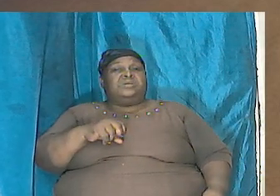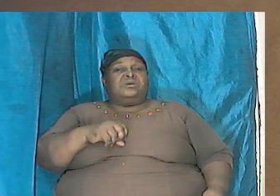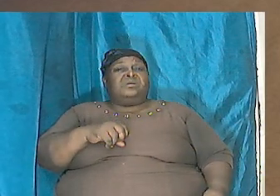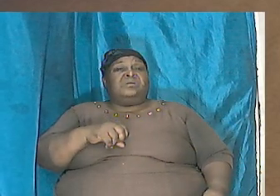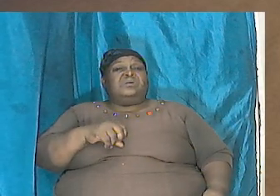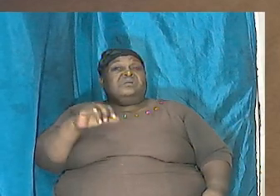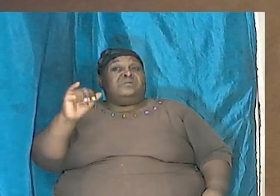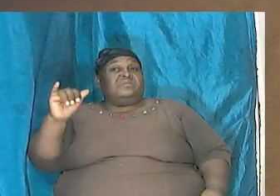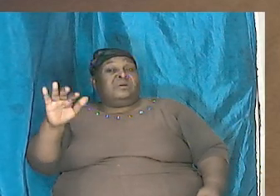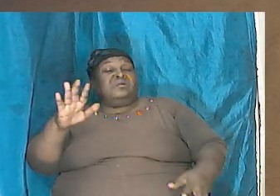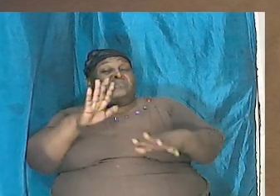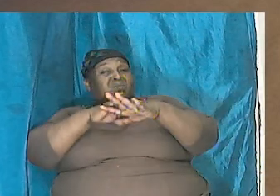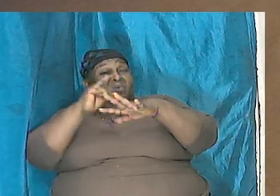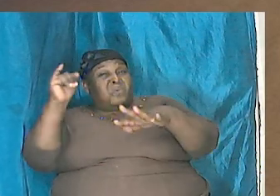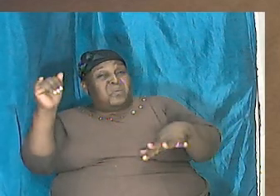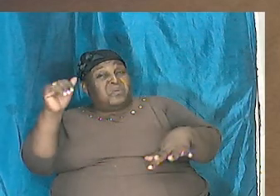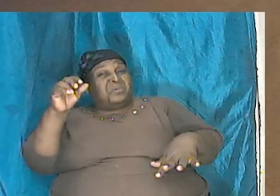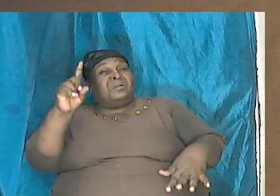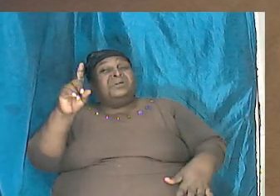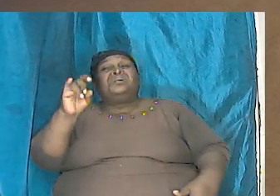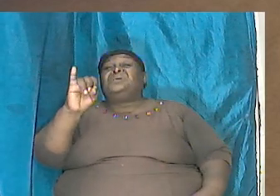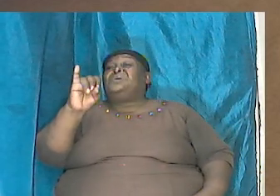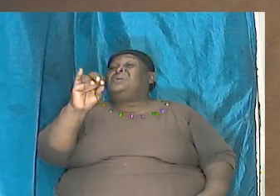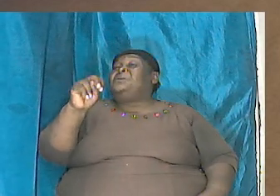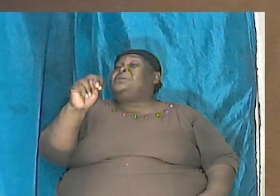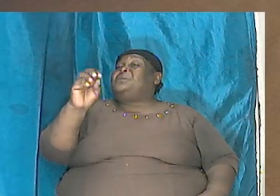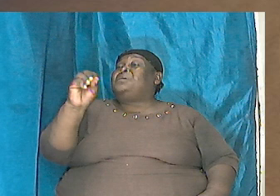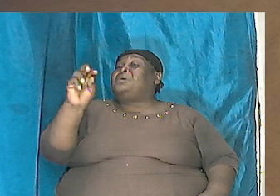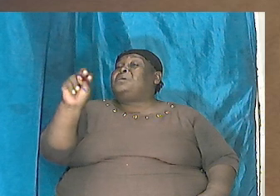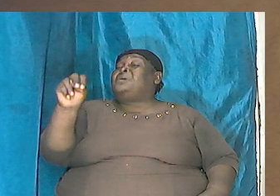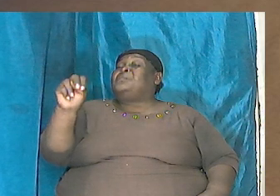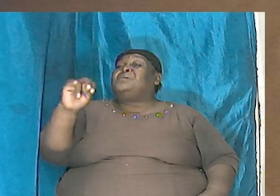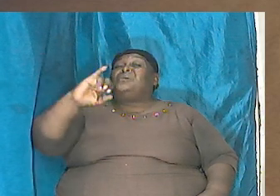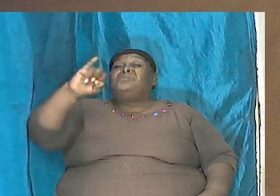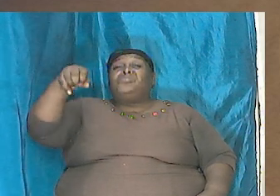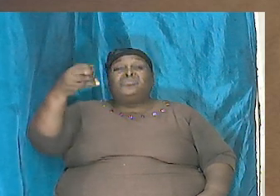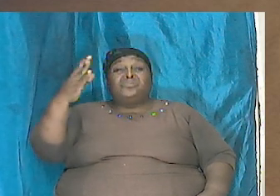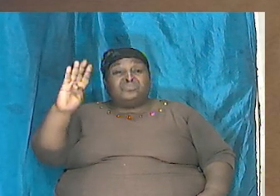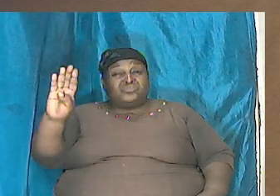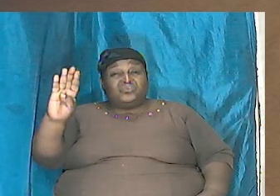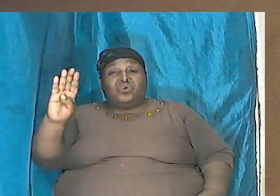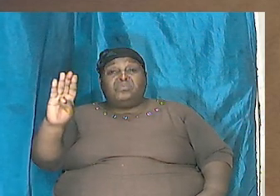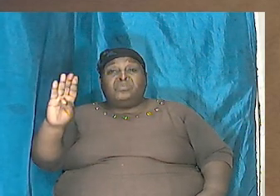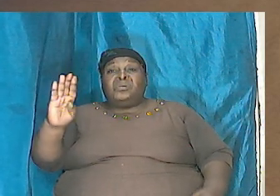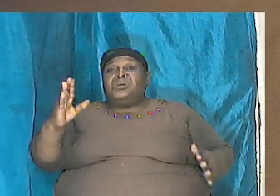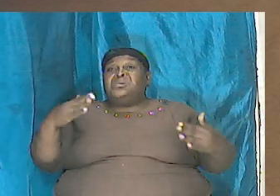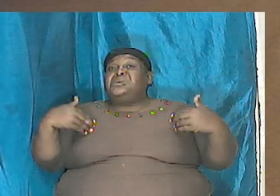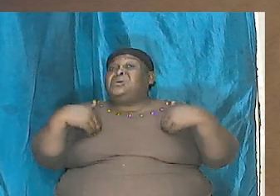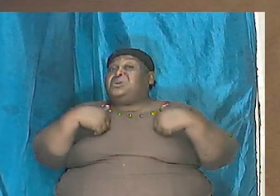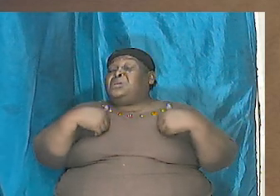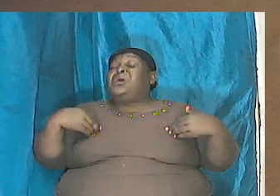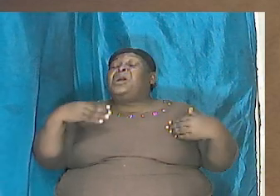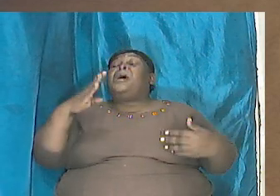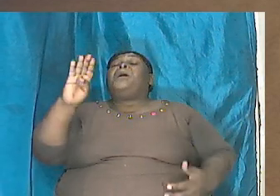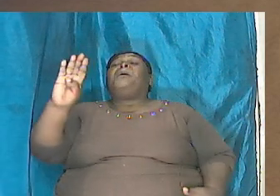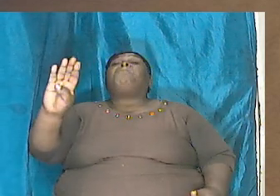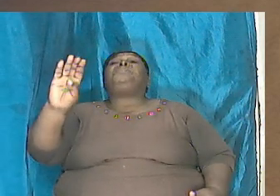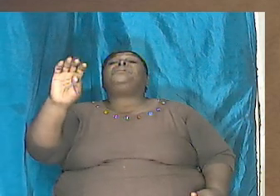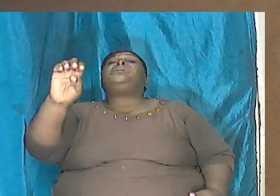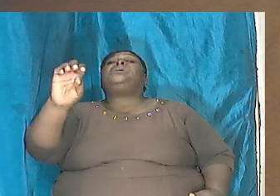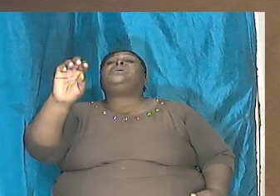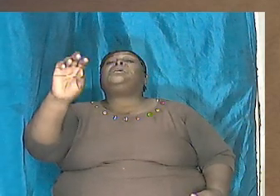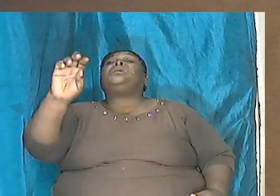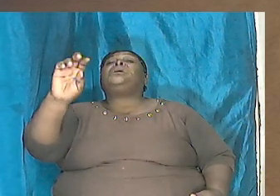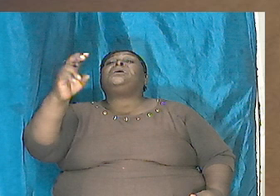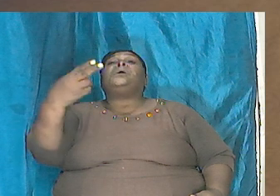dinosaur but notice that Job who called the creature behemoth he did not use the